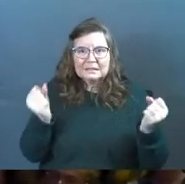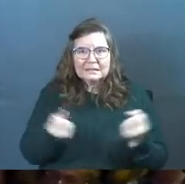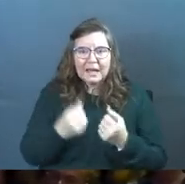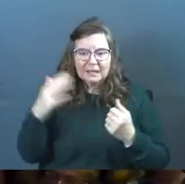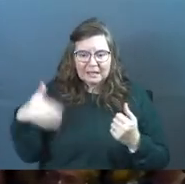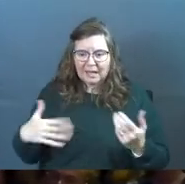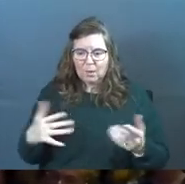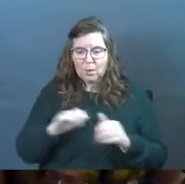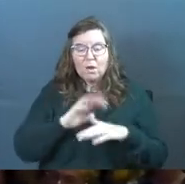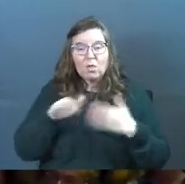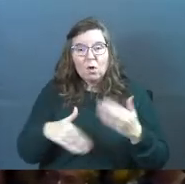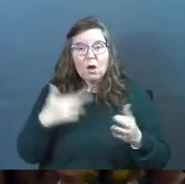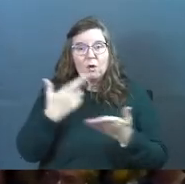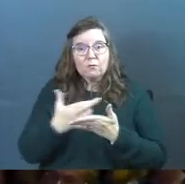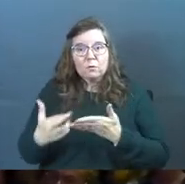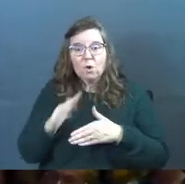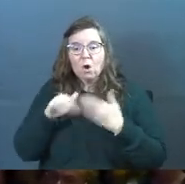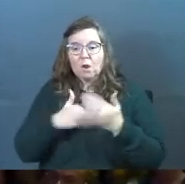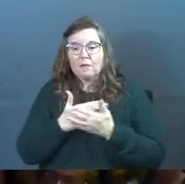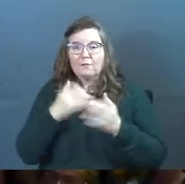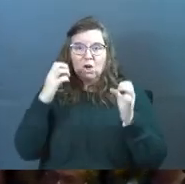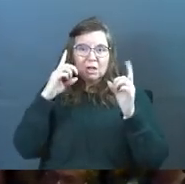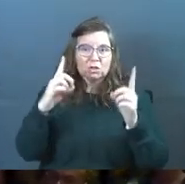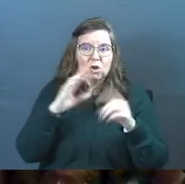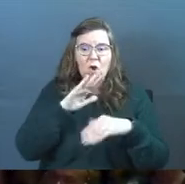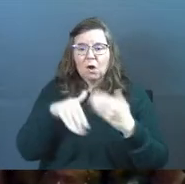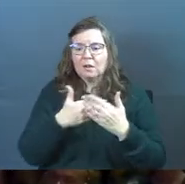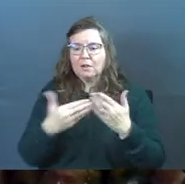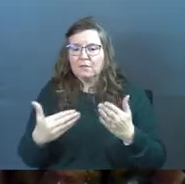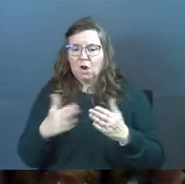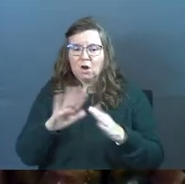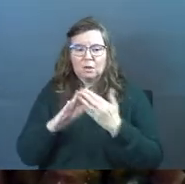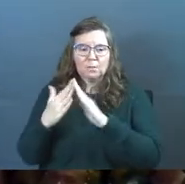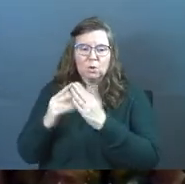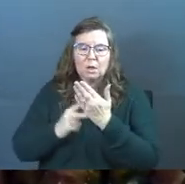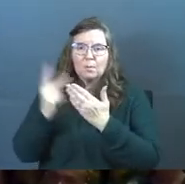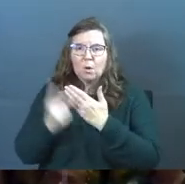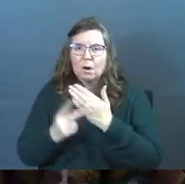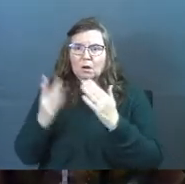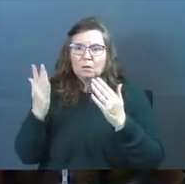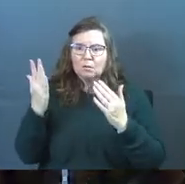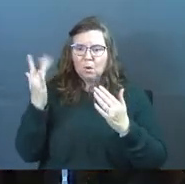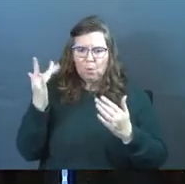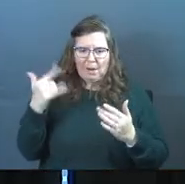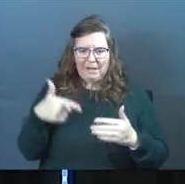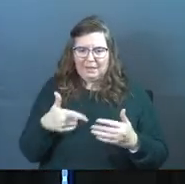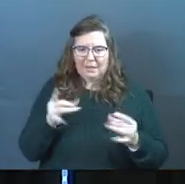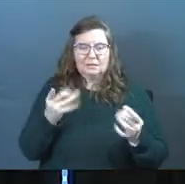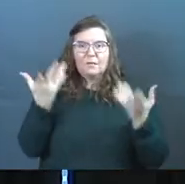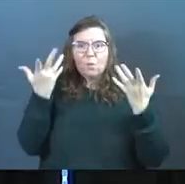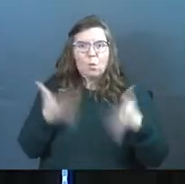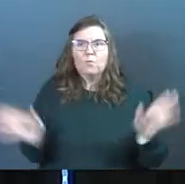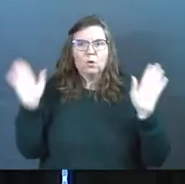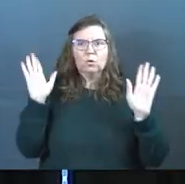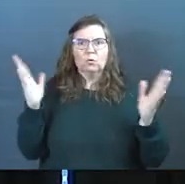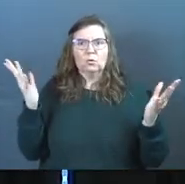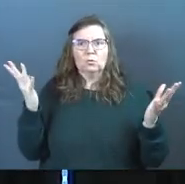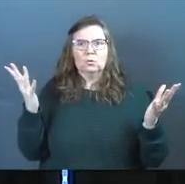society yet with all our resources, all our education, all of our community programs? Why isn't this over?